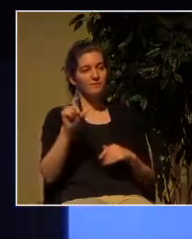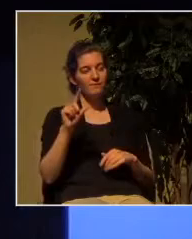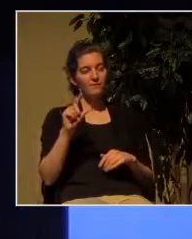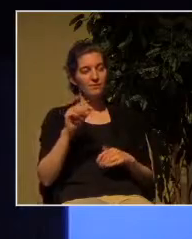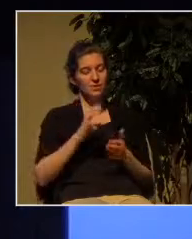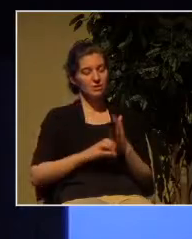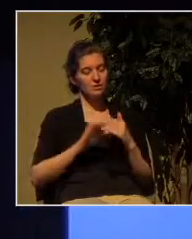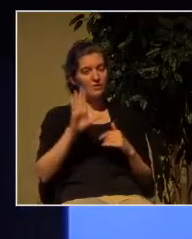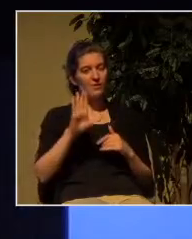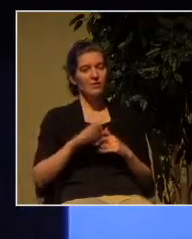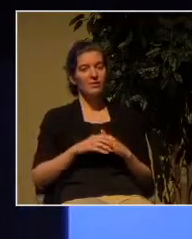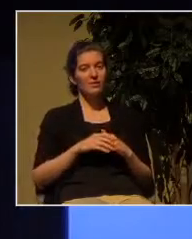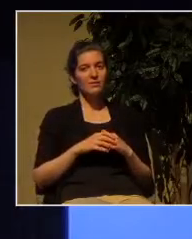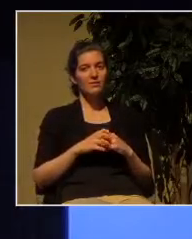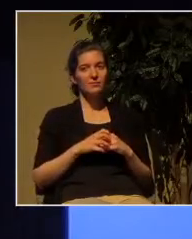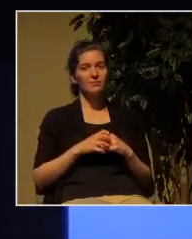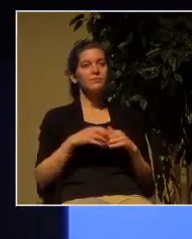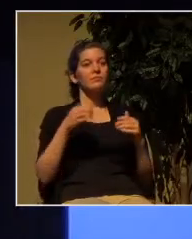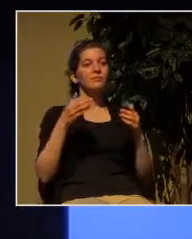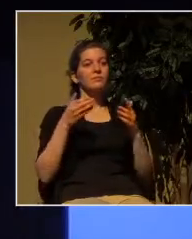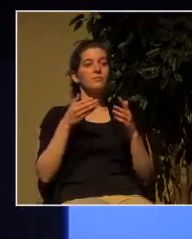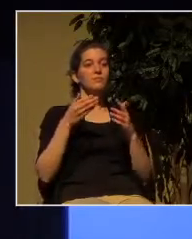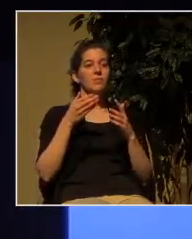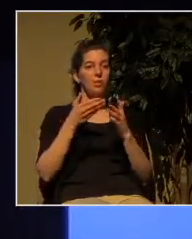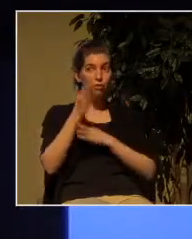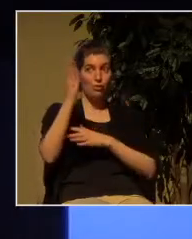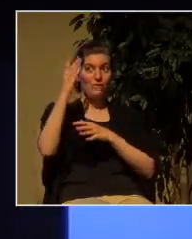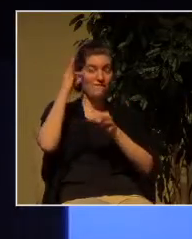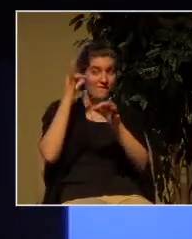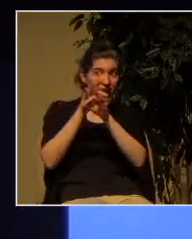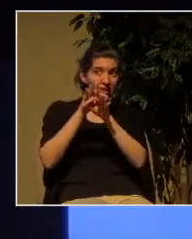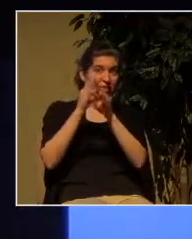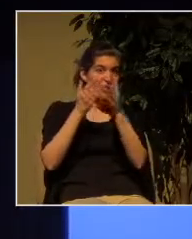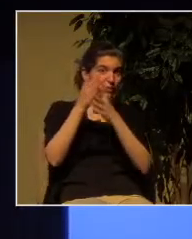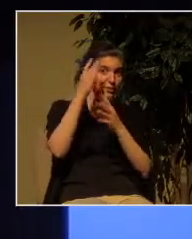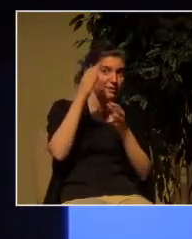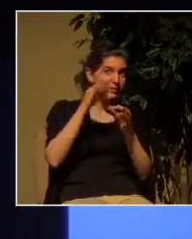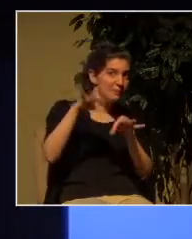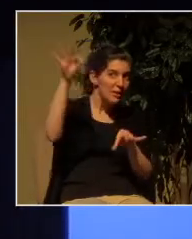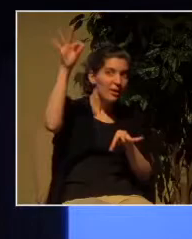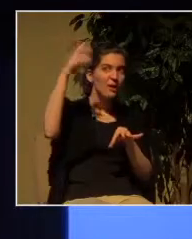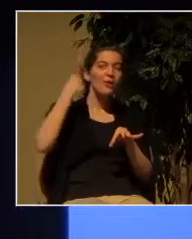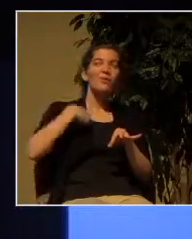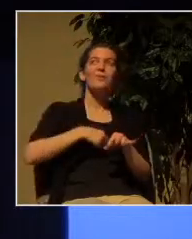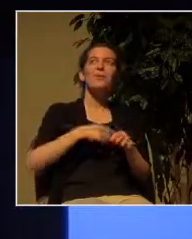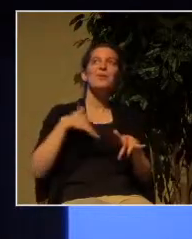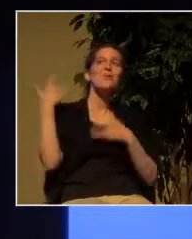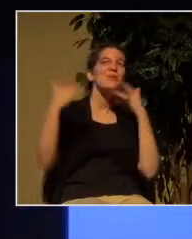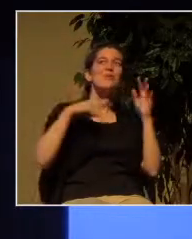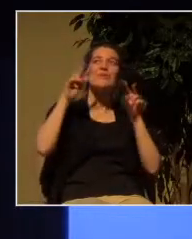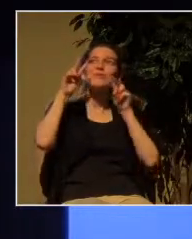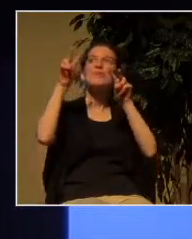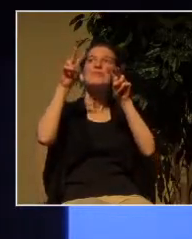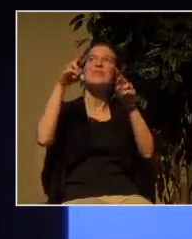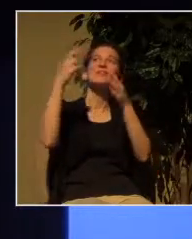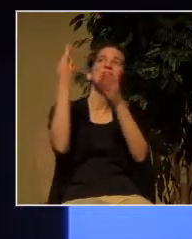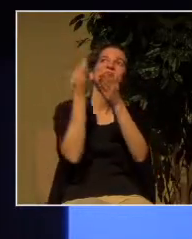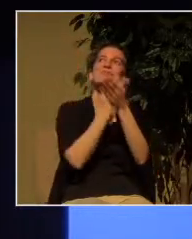await through the Spirit the righteousness for which we hope for in Christ Jesus